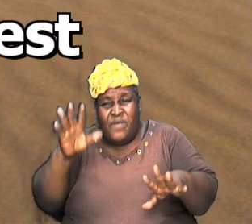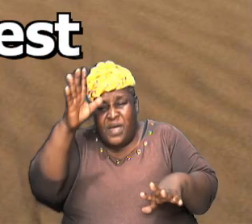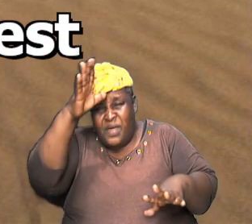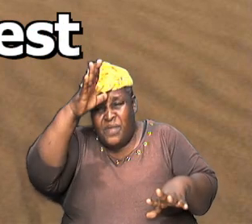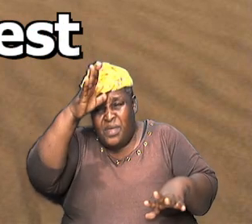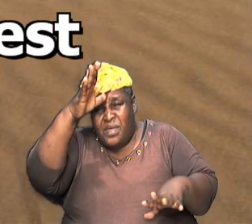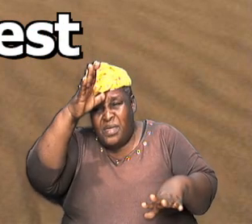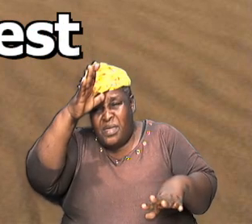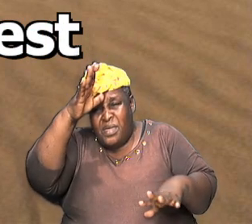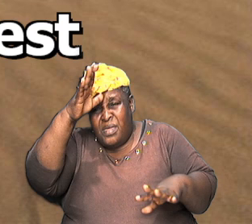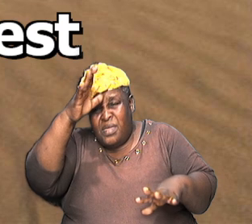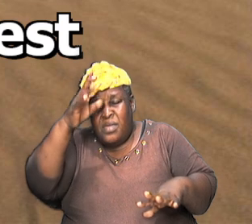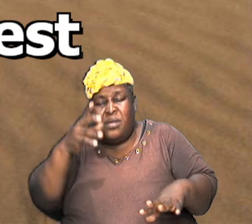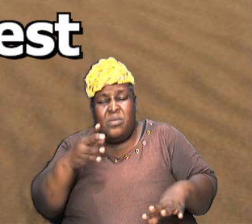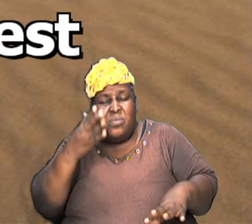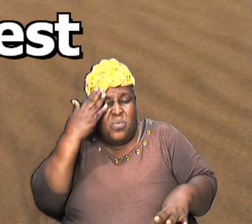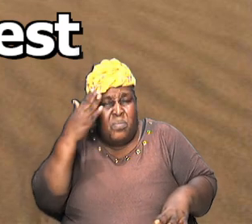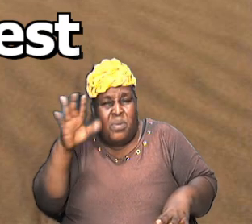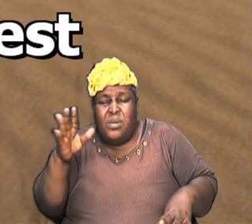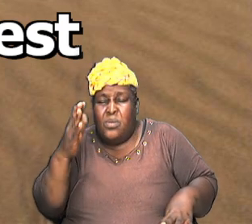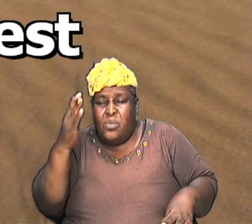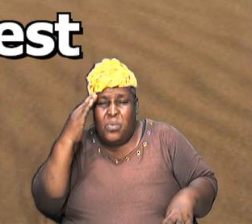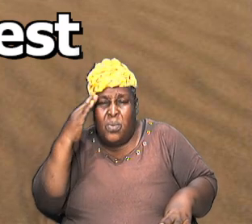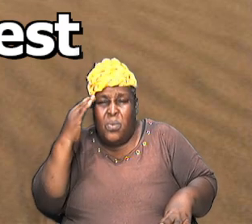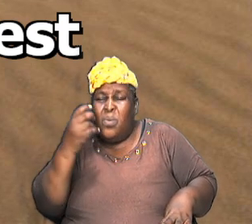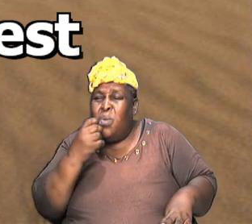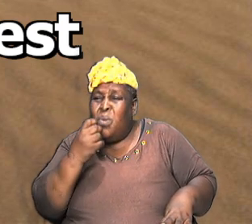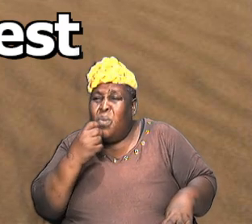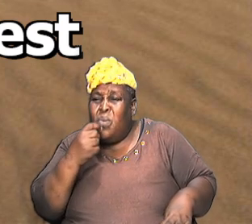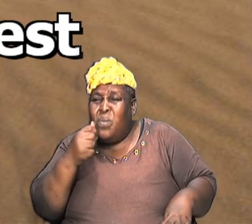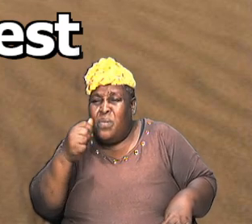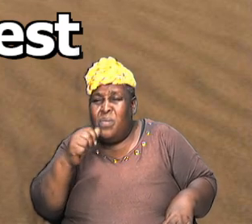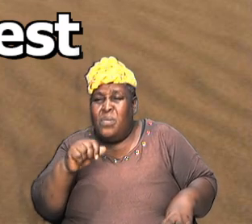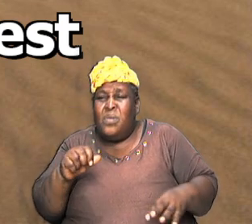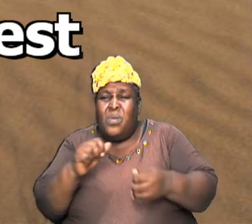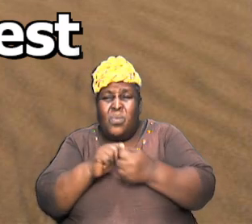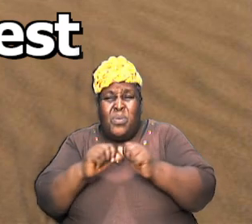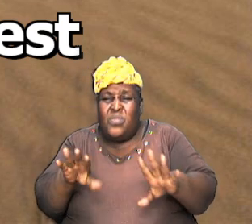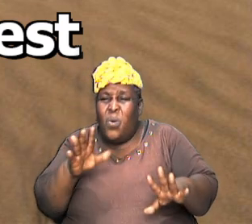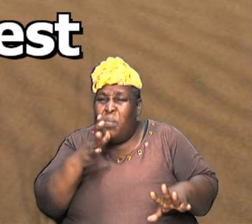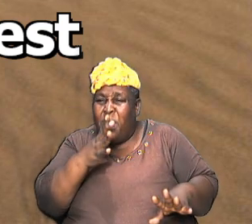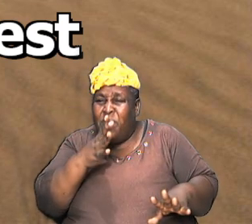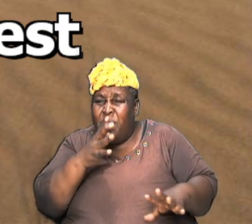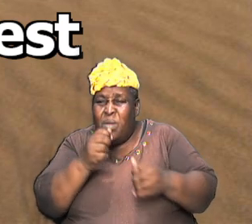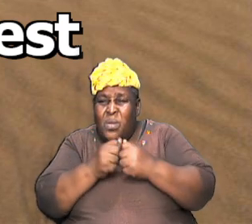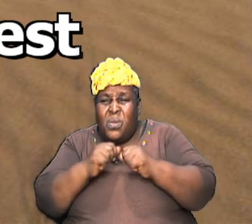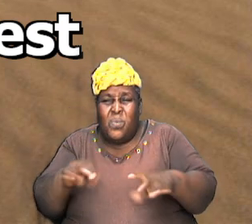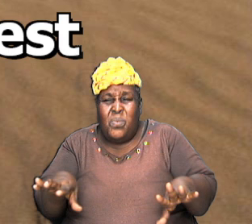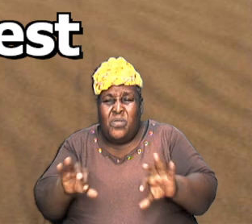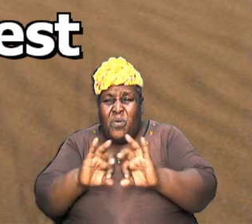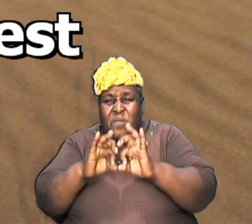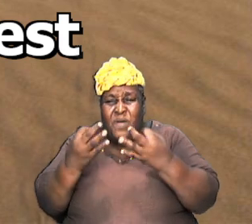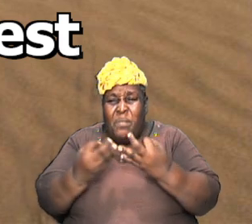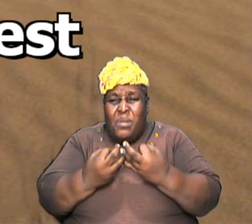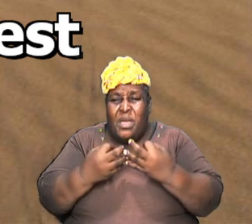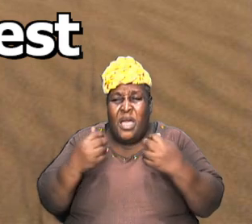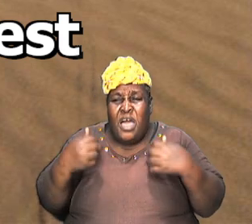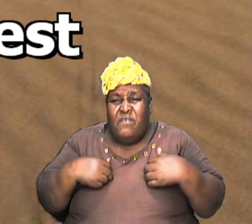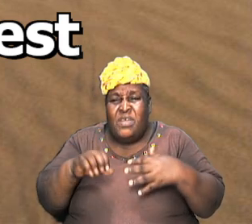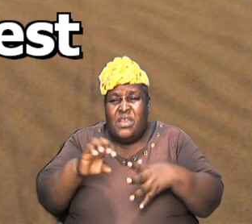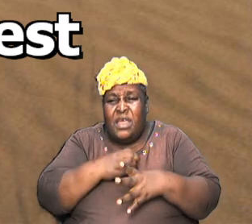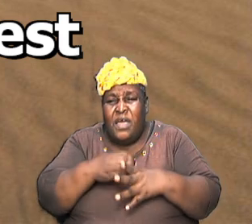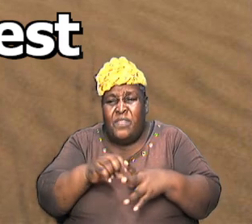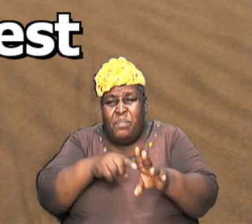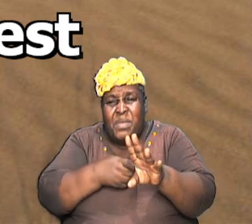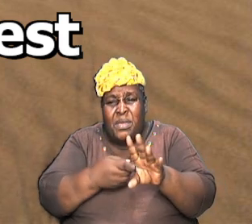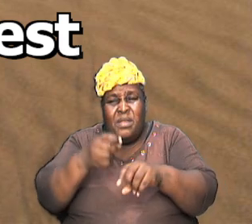father nobody never know who him father was without mother without descent having neither beginning